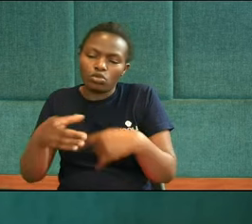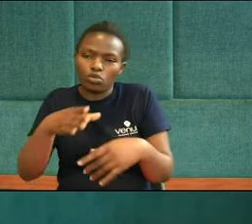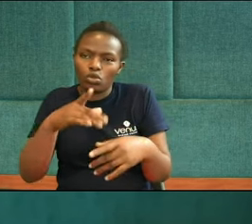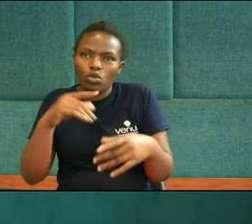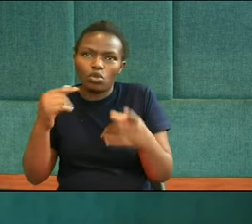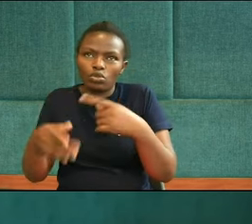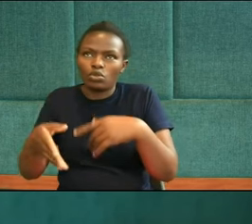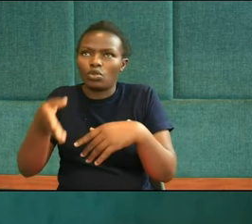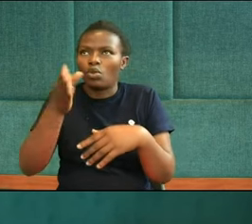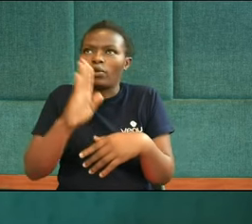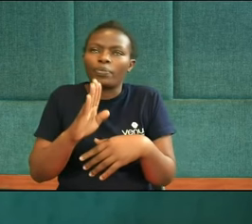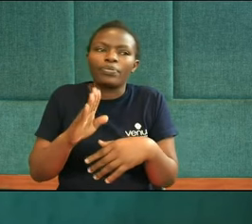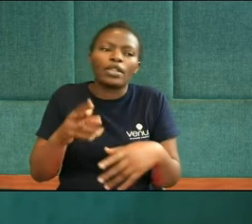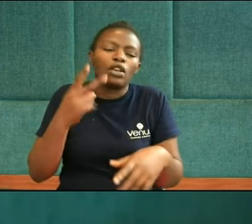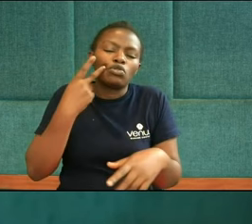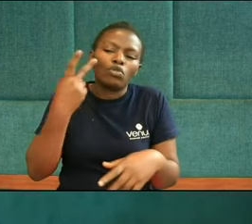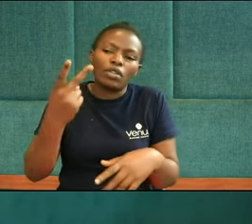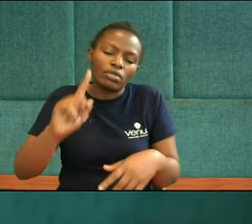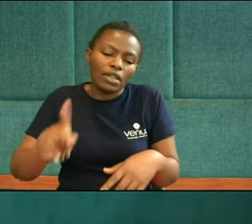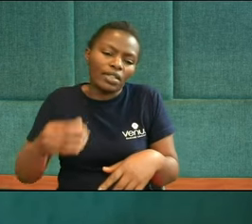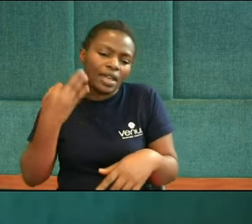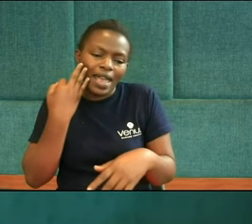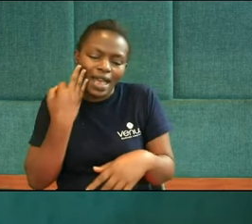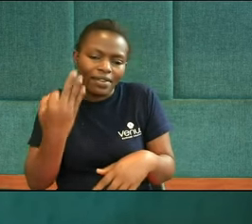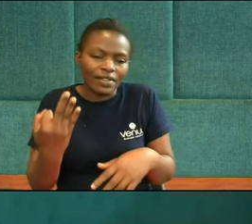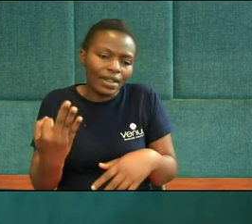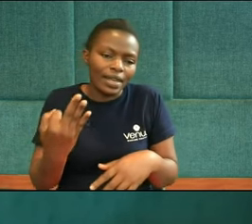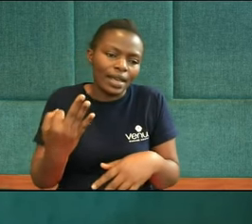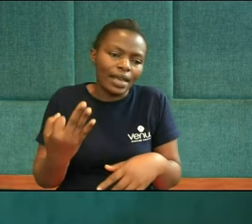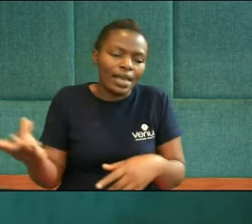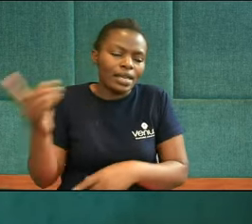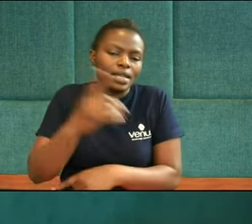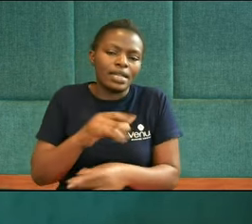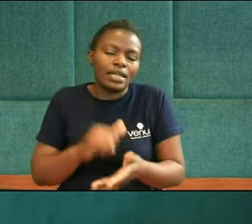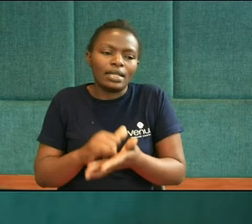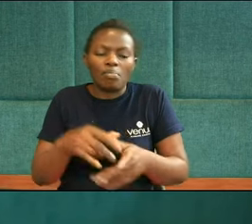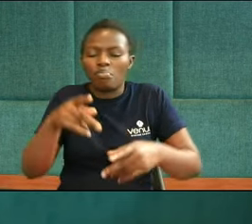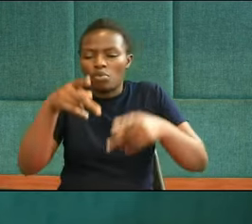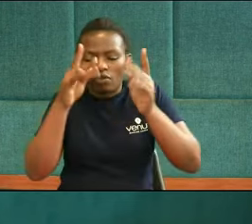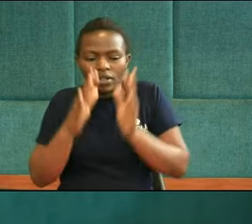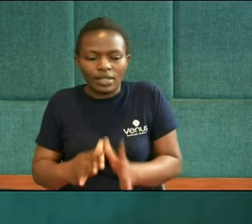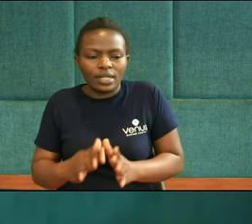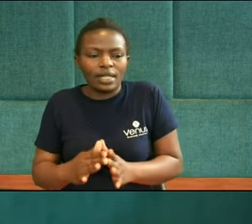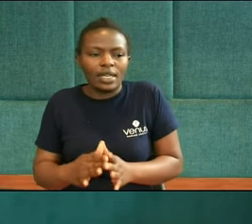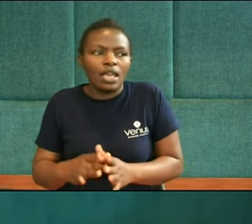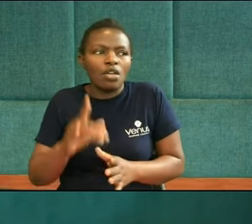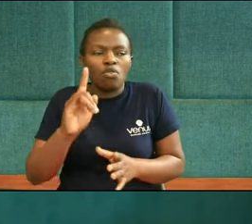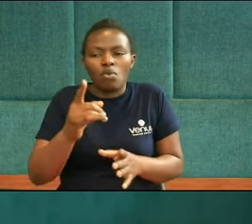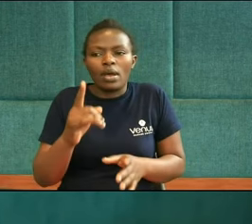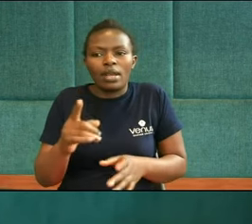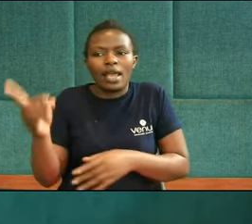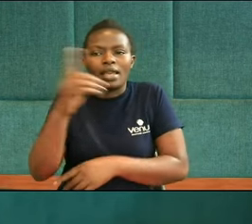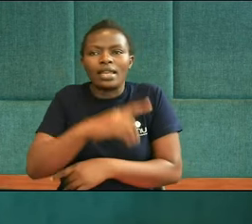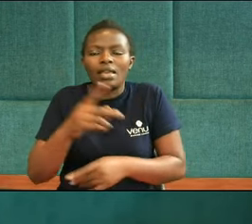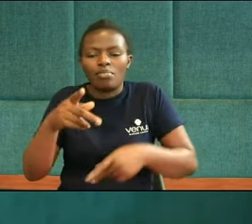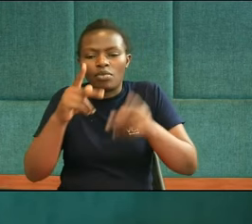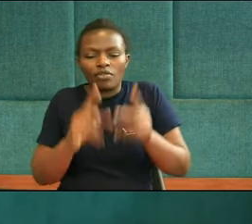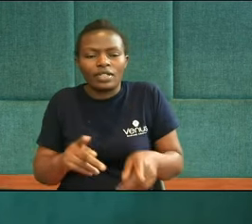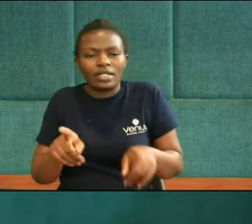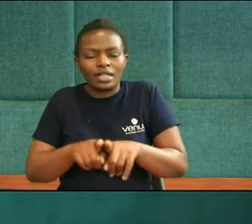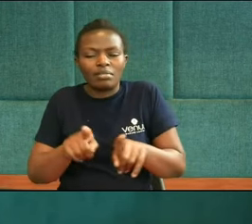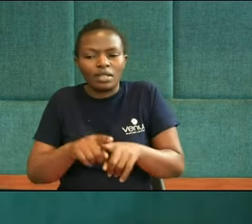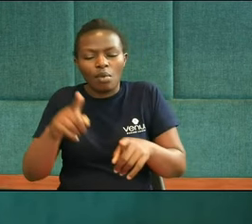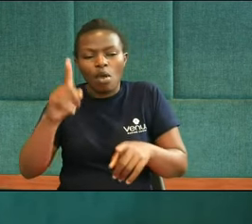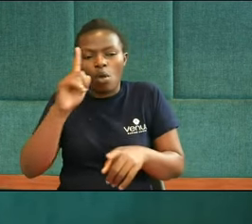The 2300 day prophecy Is the longest time Prophecy in the Bible One day in prophecy Is equals to a year So this prophecy Is actually